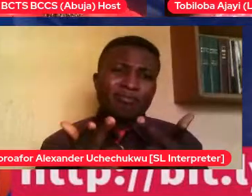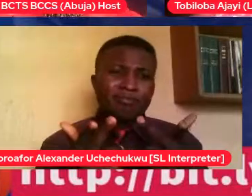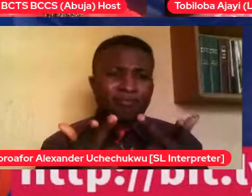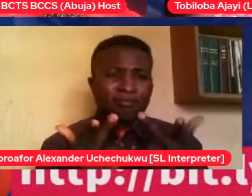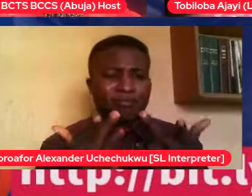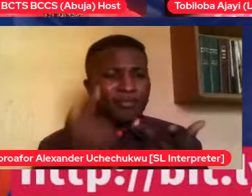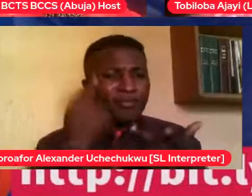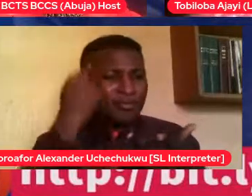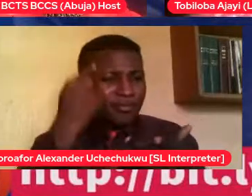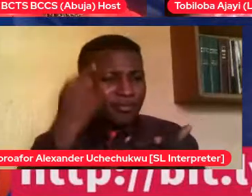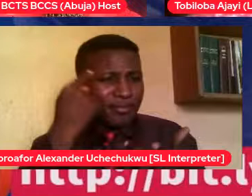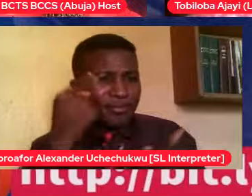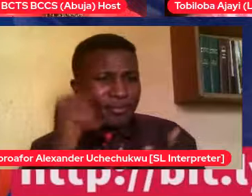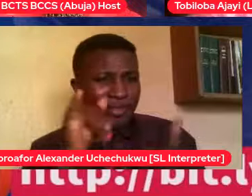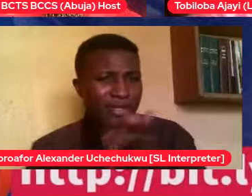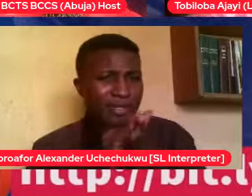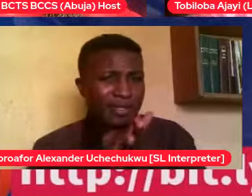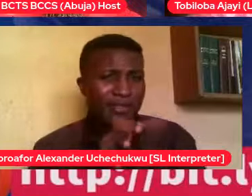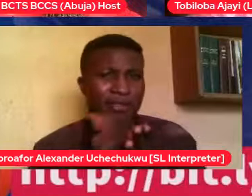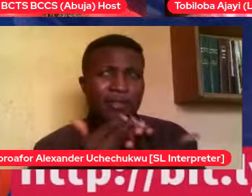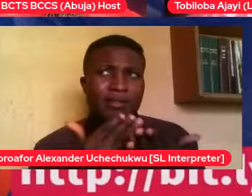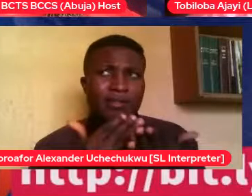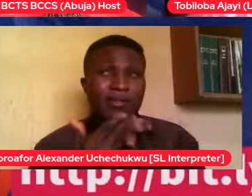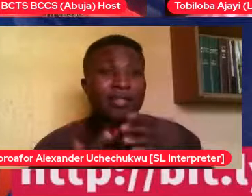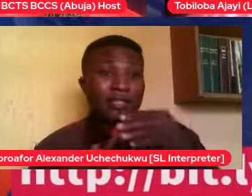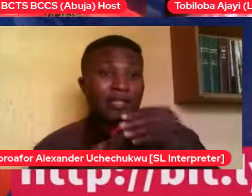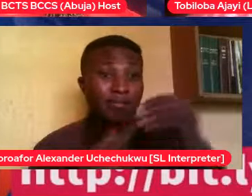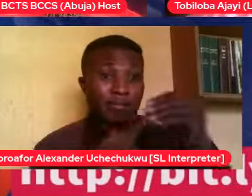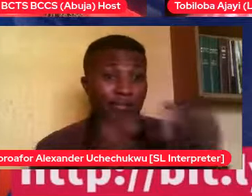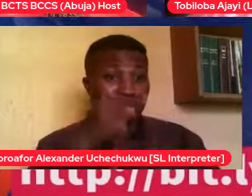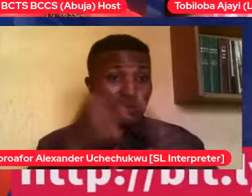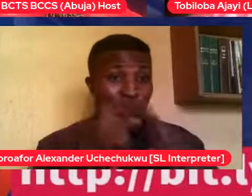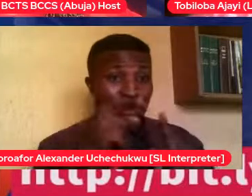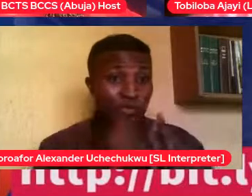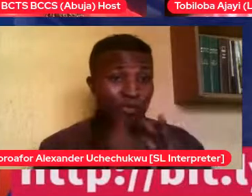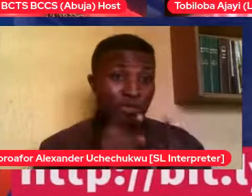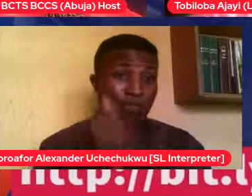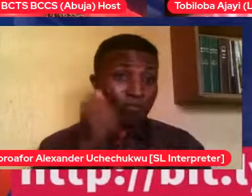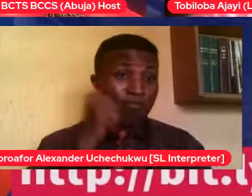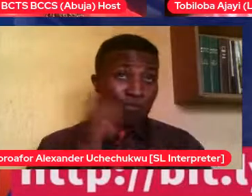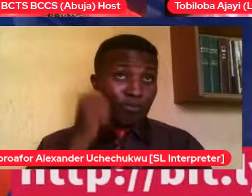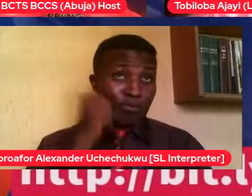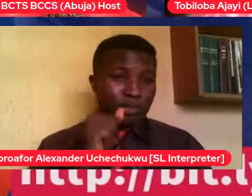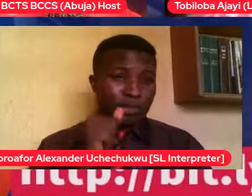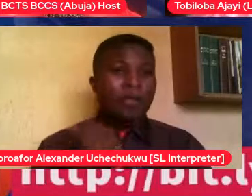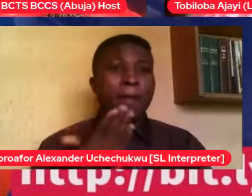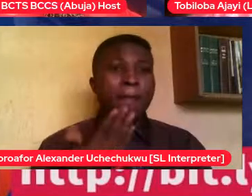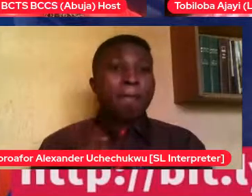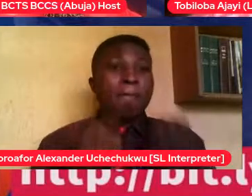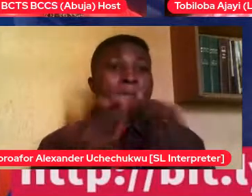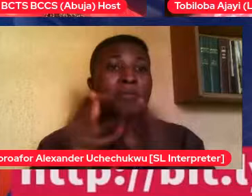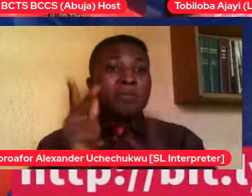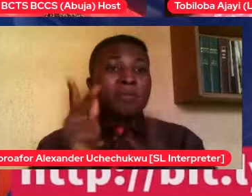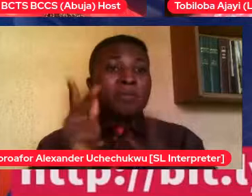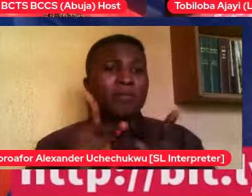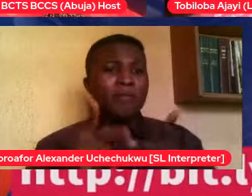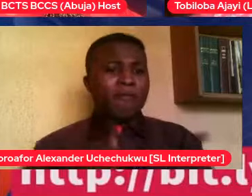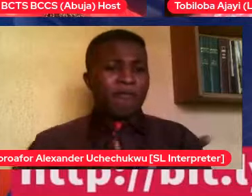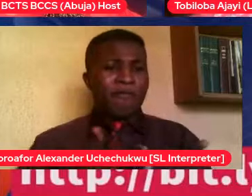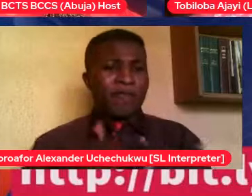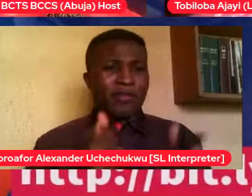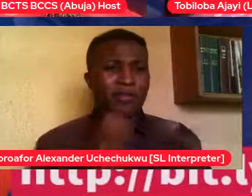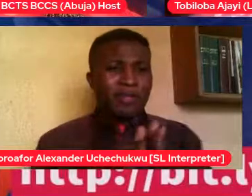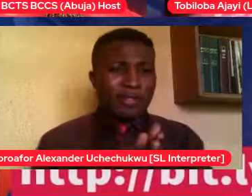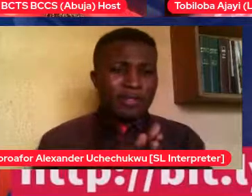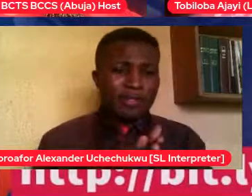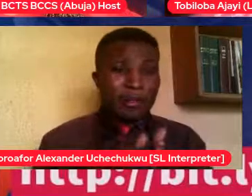with a disability, society somehow thinks that because, you know, the female